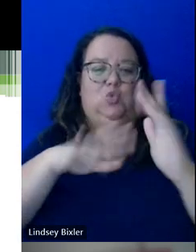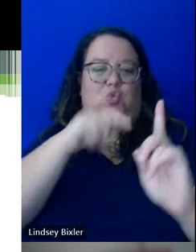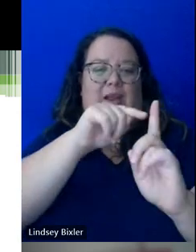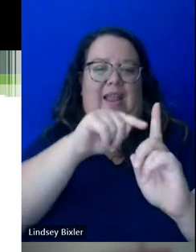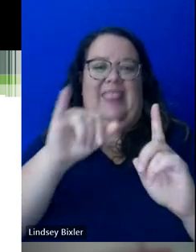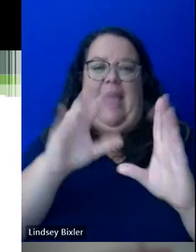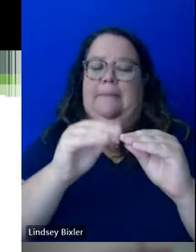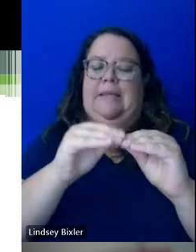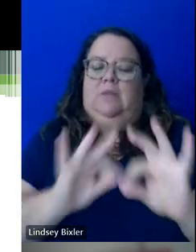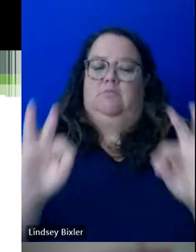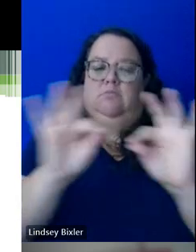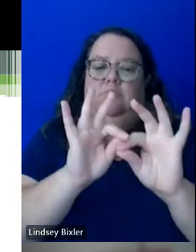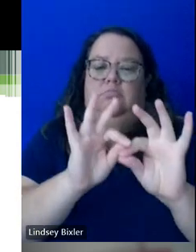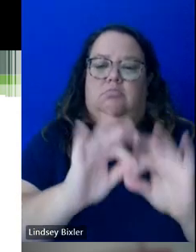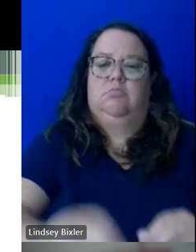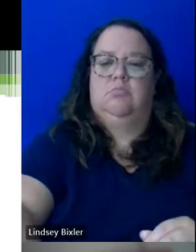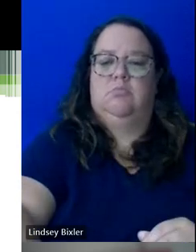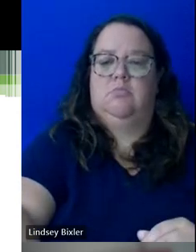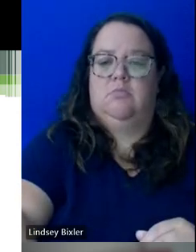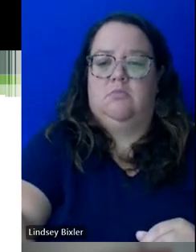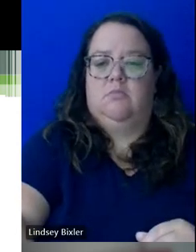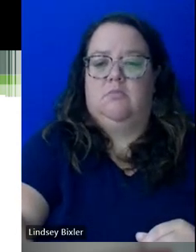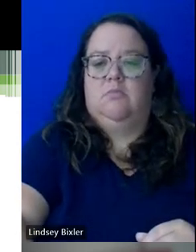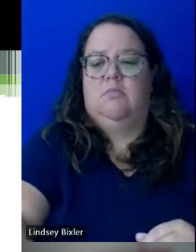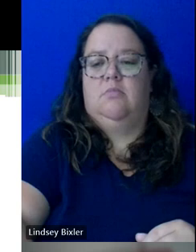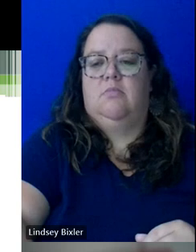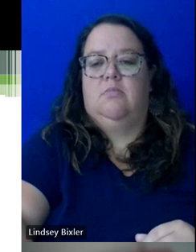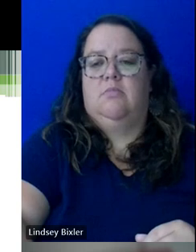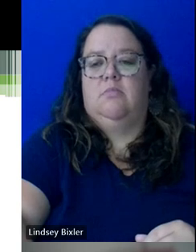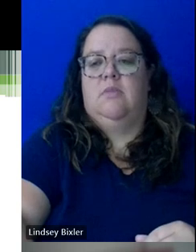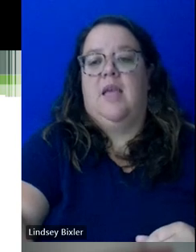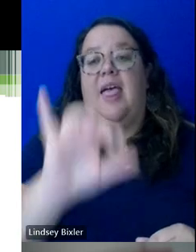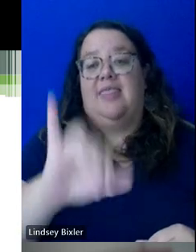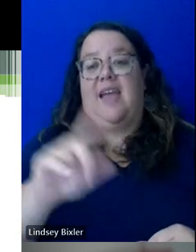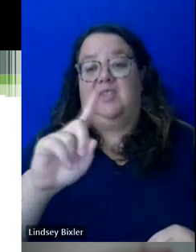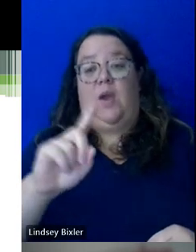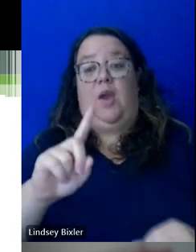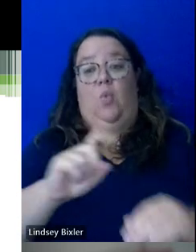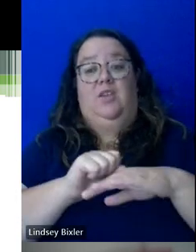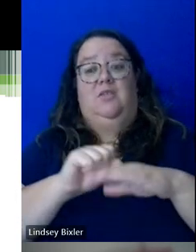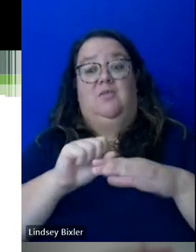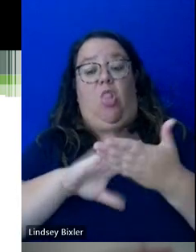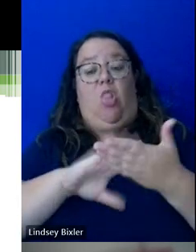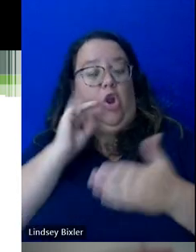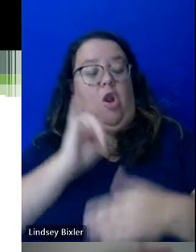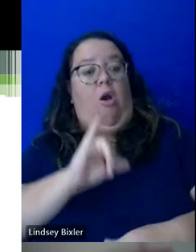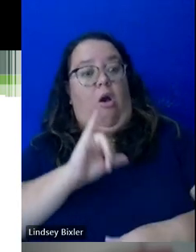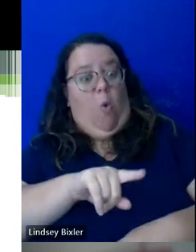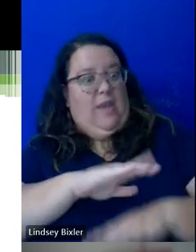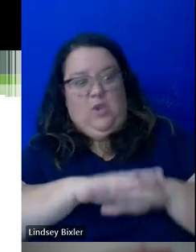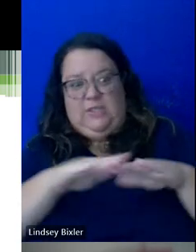also key because this is where we start to learn, you know, maybe they didn't have extended time, but maybe